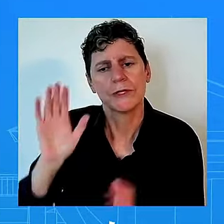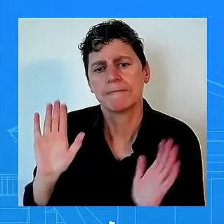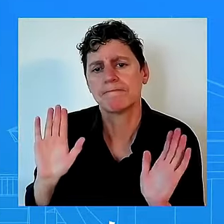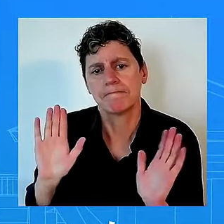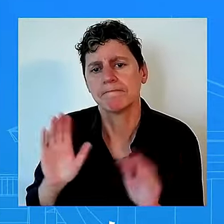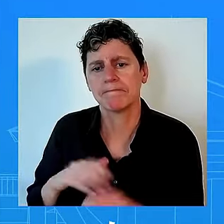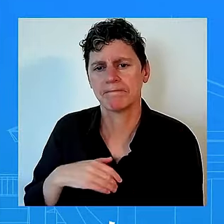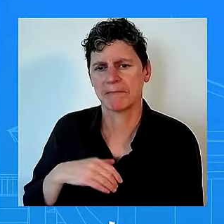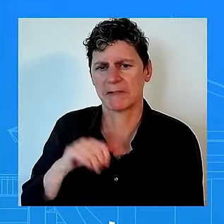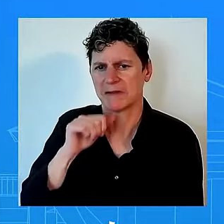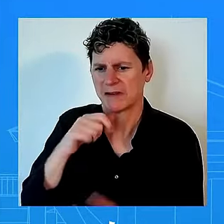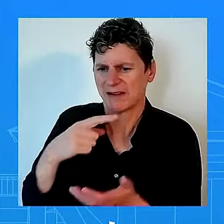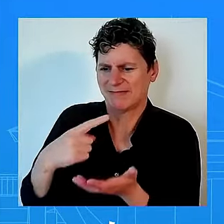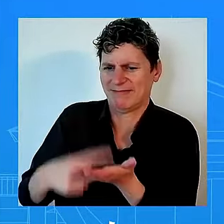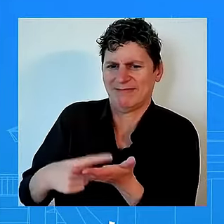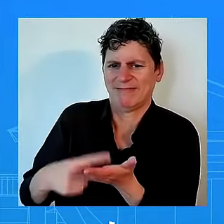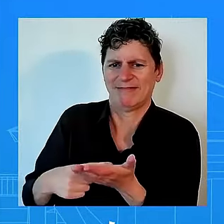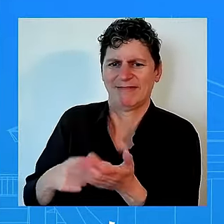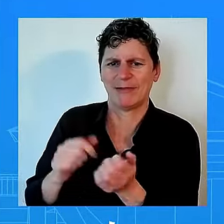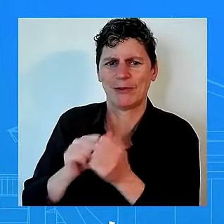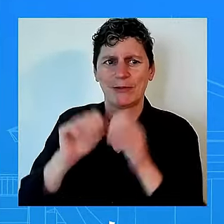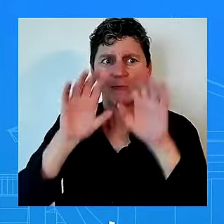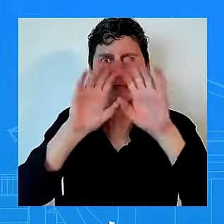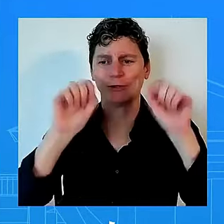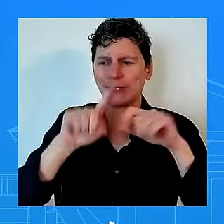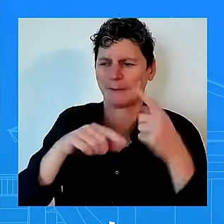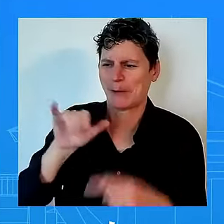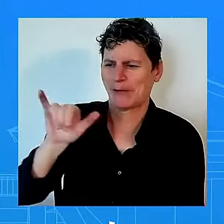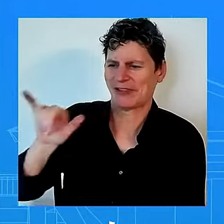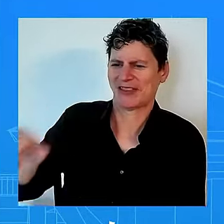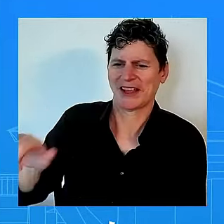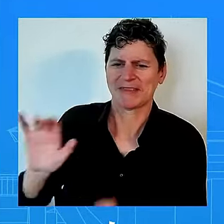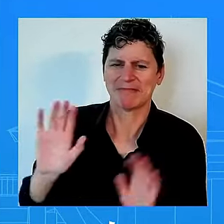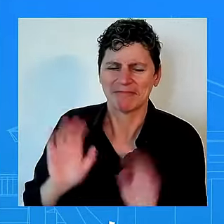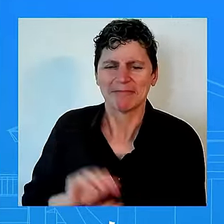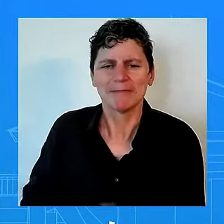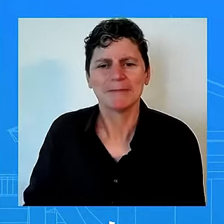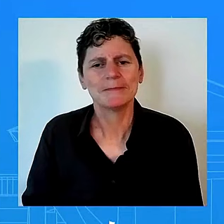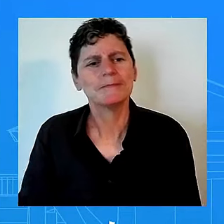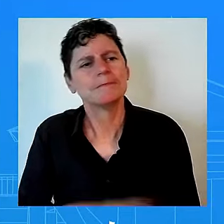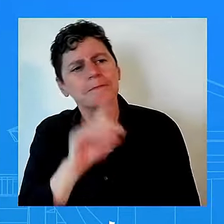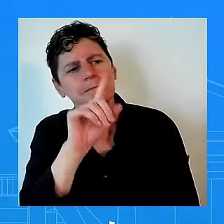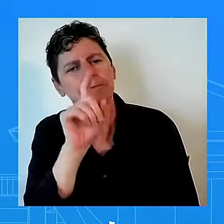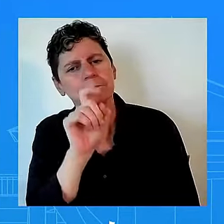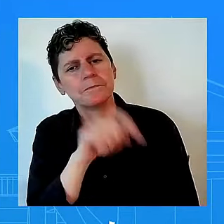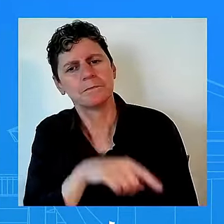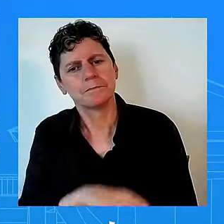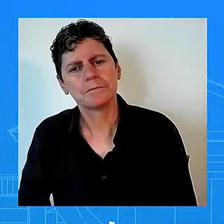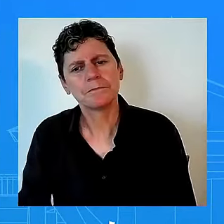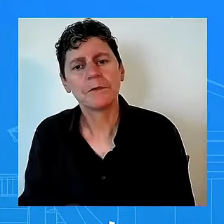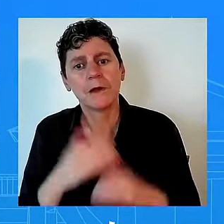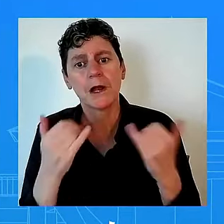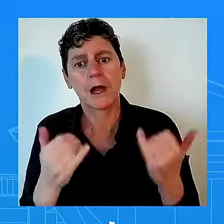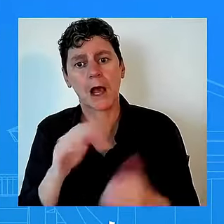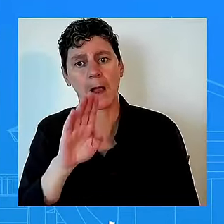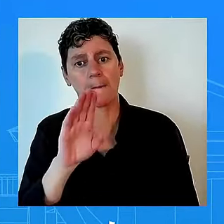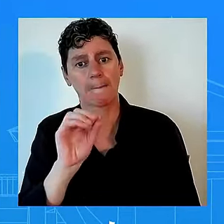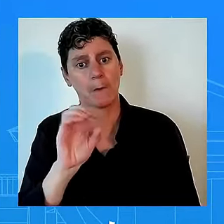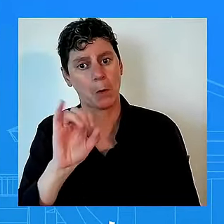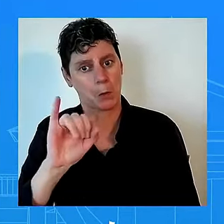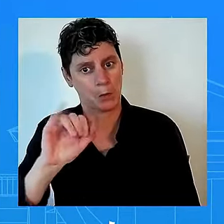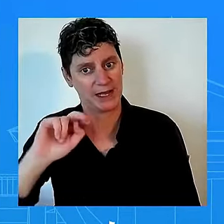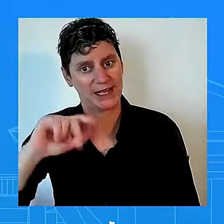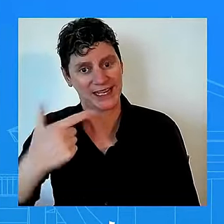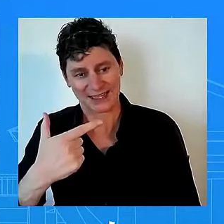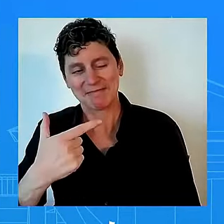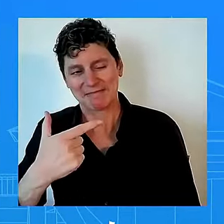just to follow up on boeing sure um so so we understand that admin officials including julie sue are in touch with both